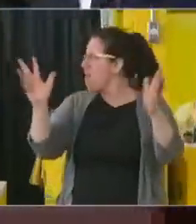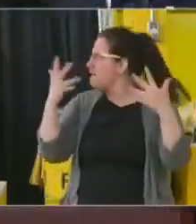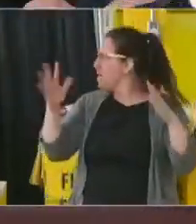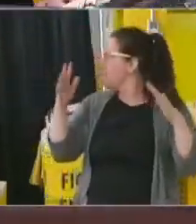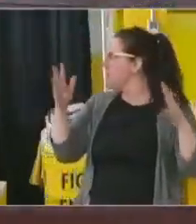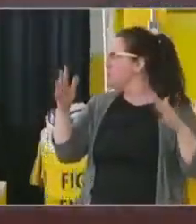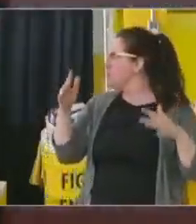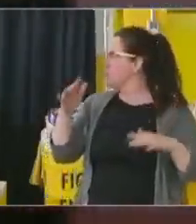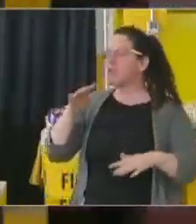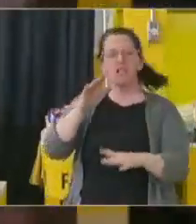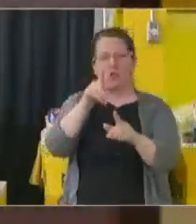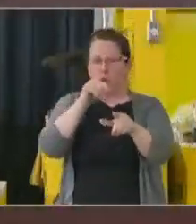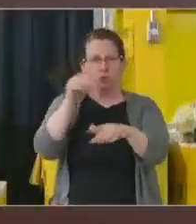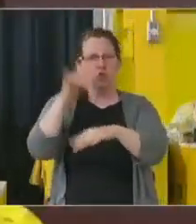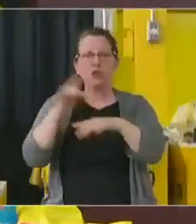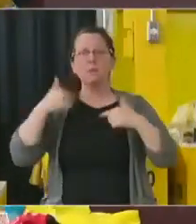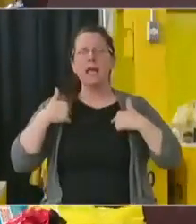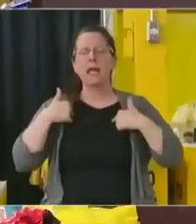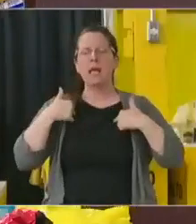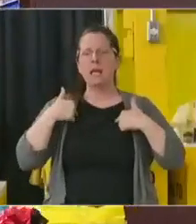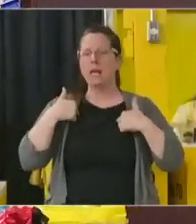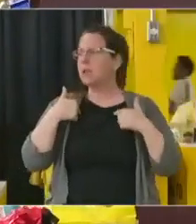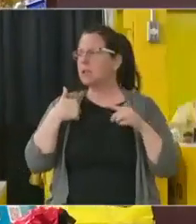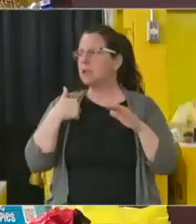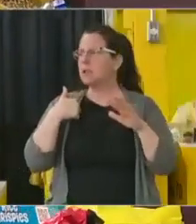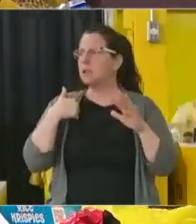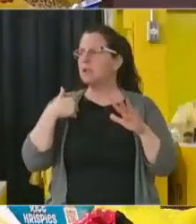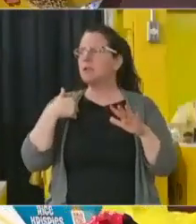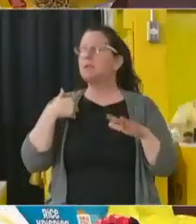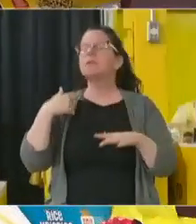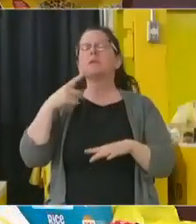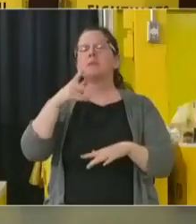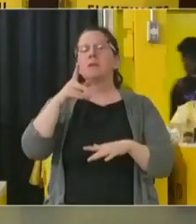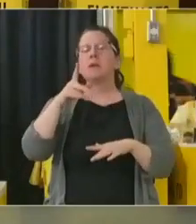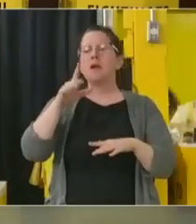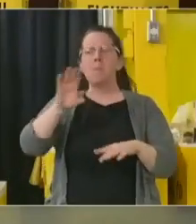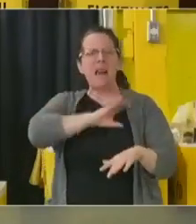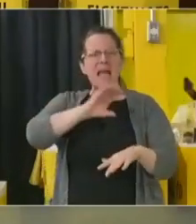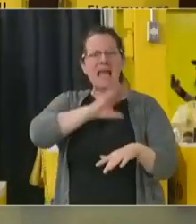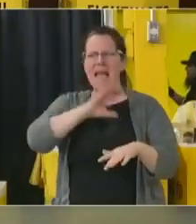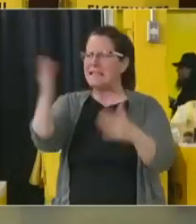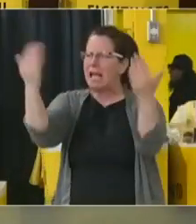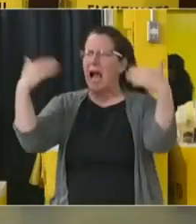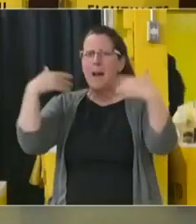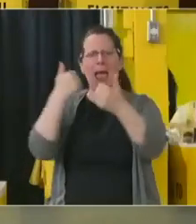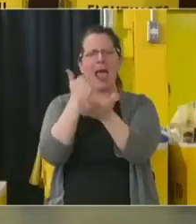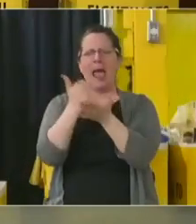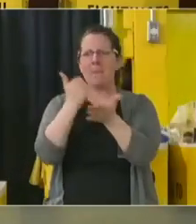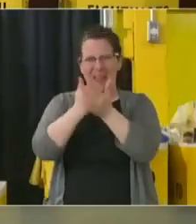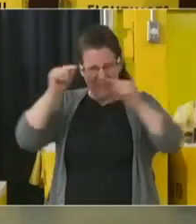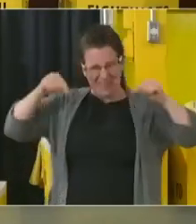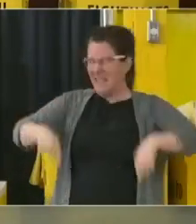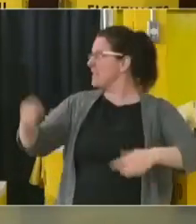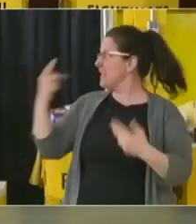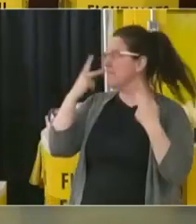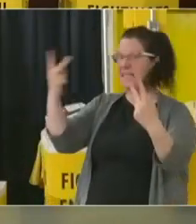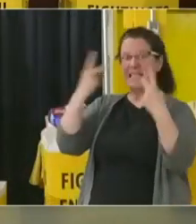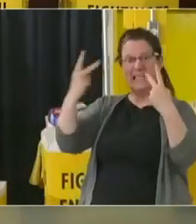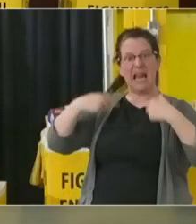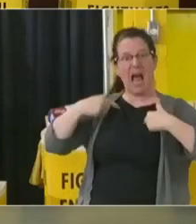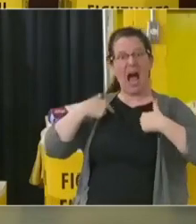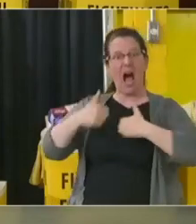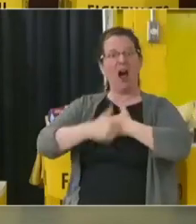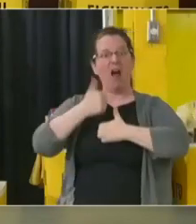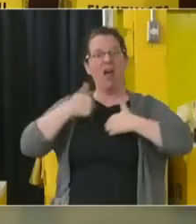is—what do you guys do? Are you—I am the police. Look at this. This is how you defend